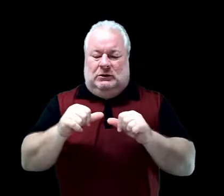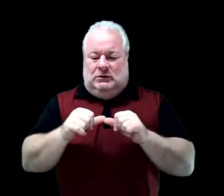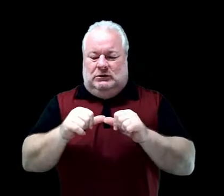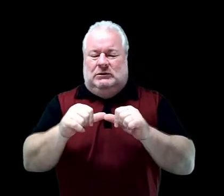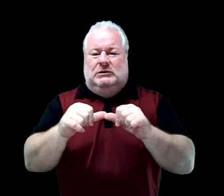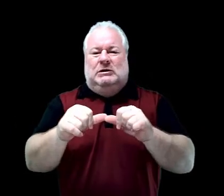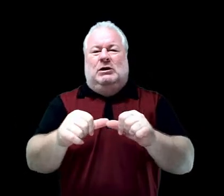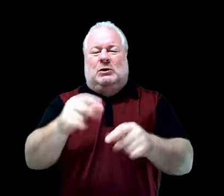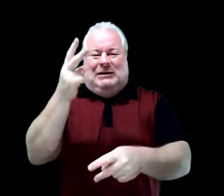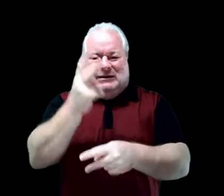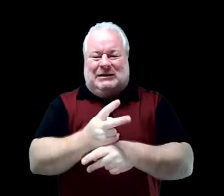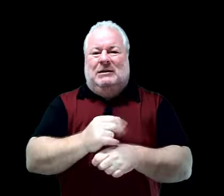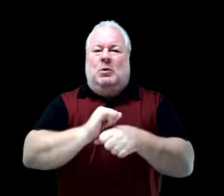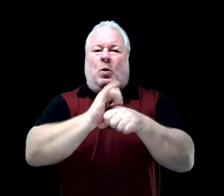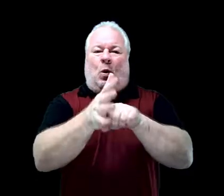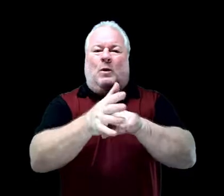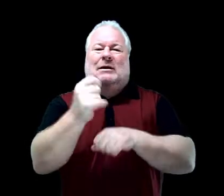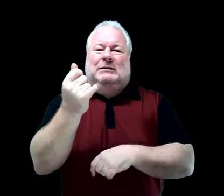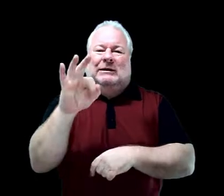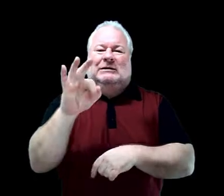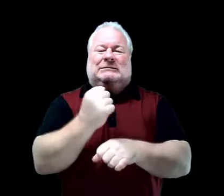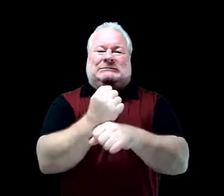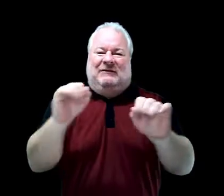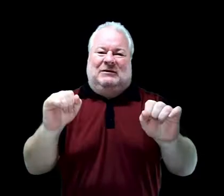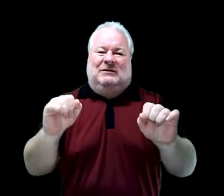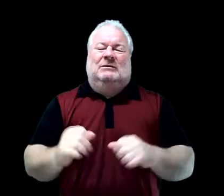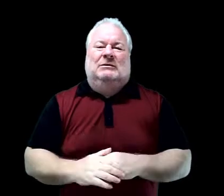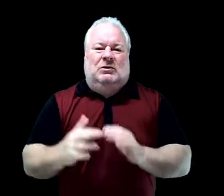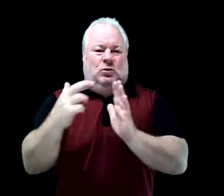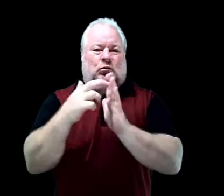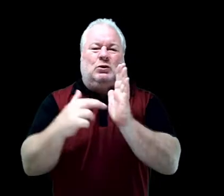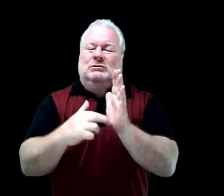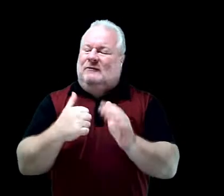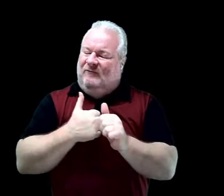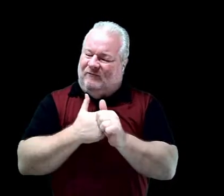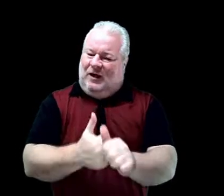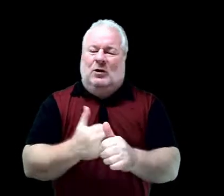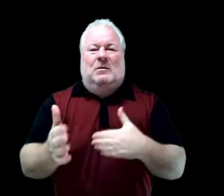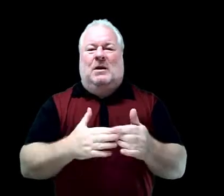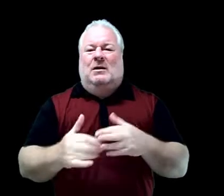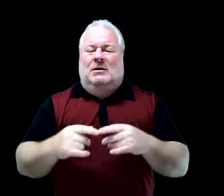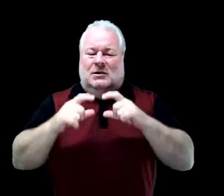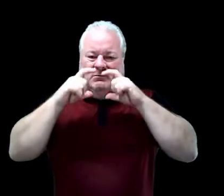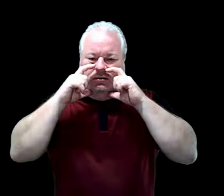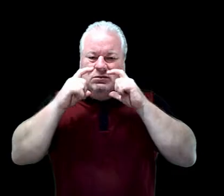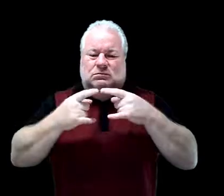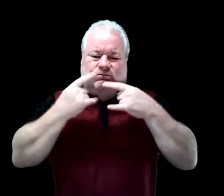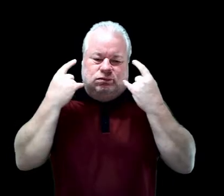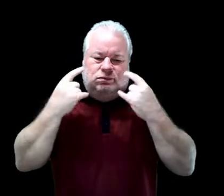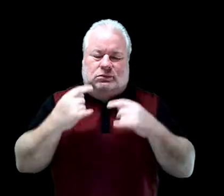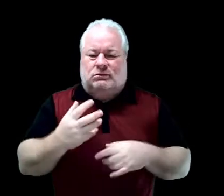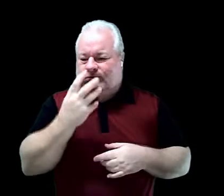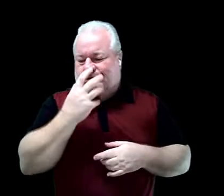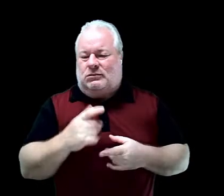to continue to maintain COVID-19 safety guidelines. Wear a mask,